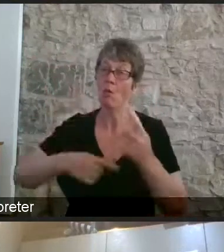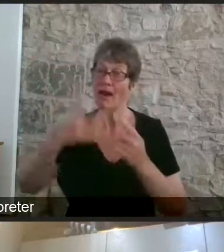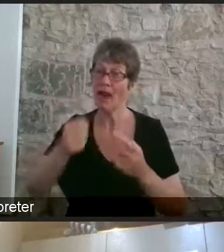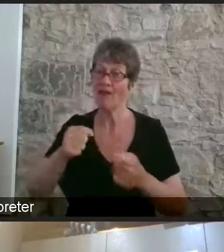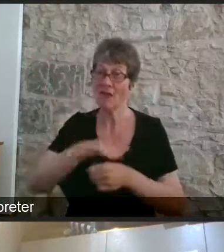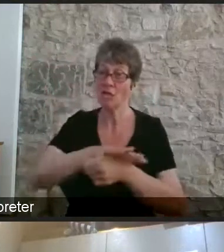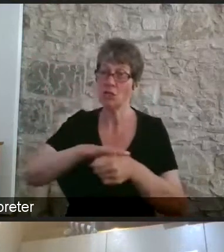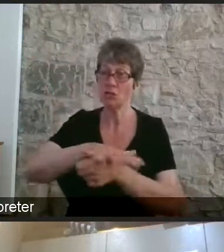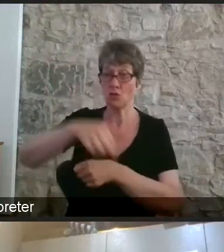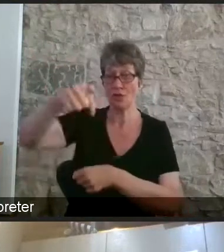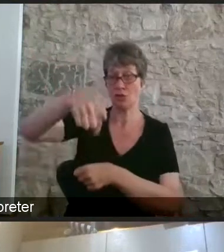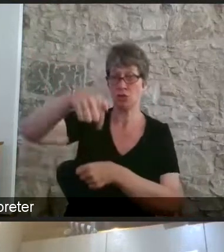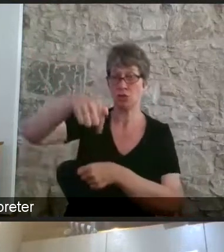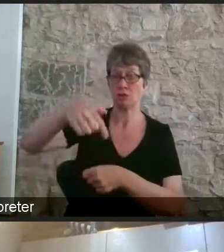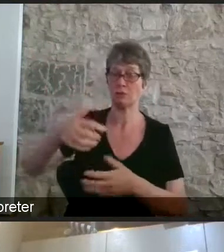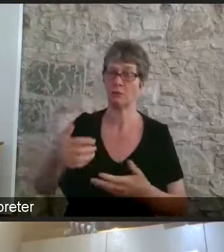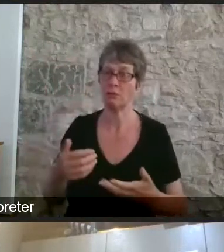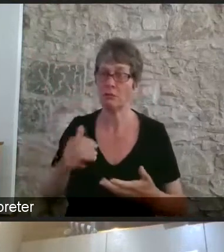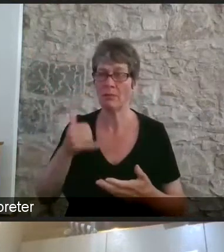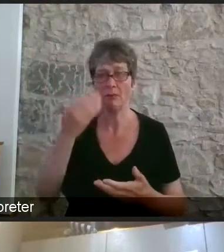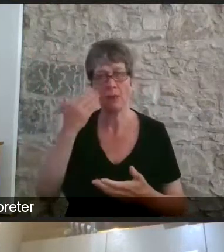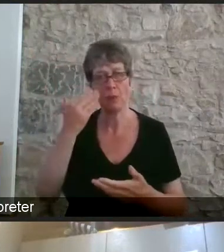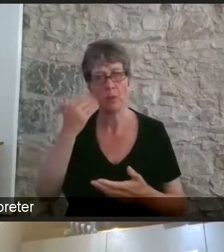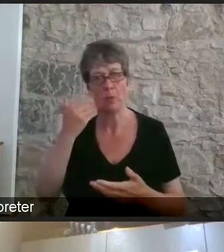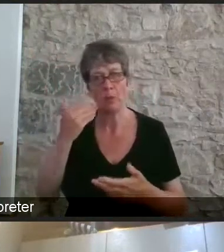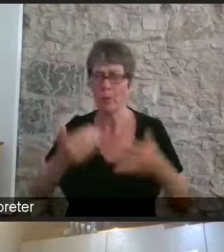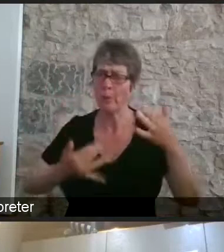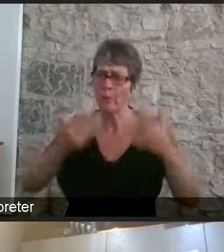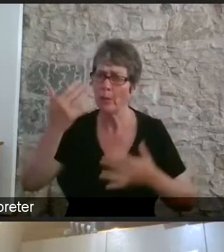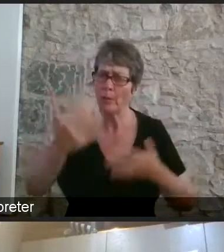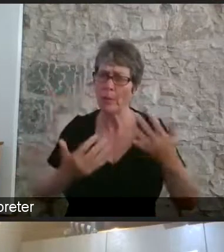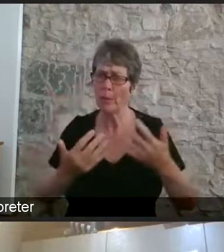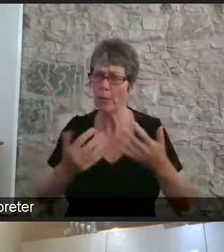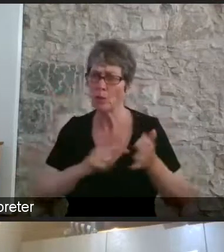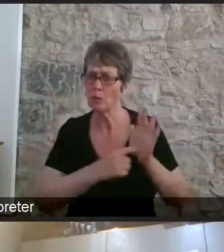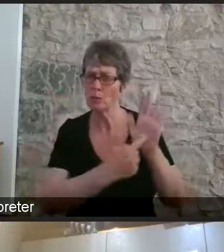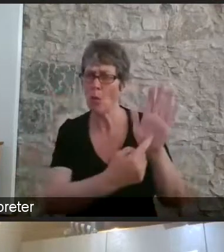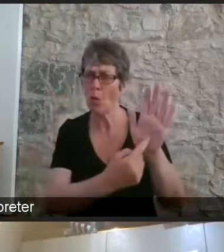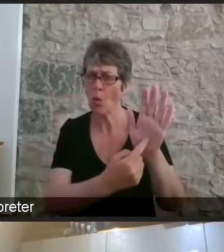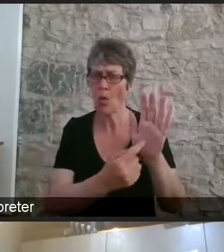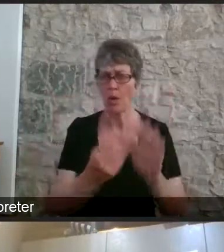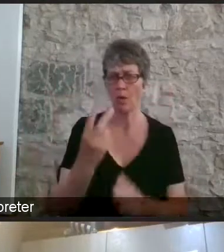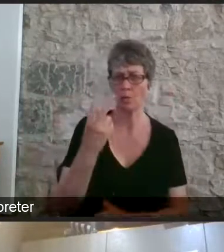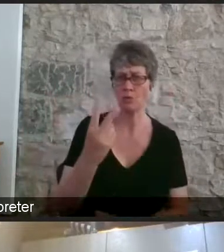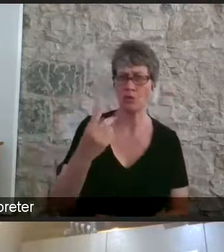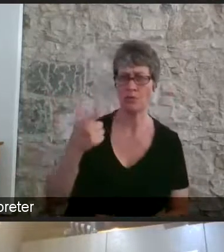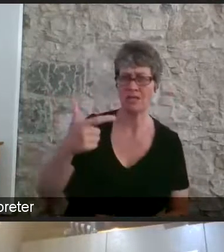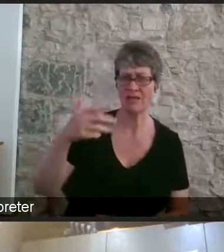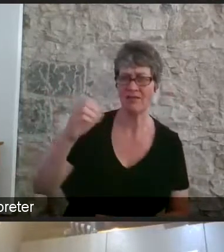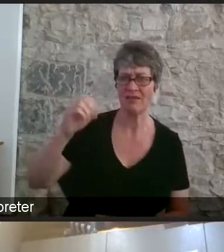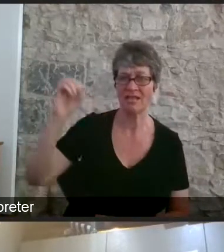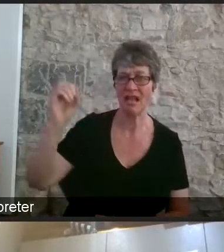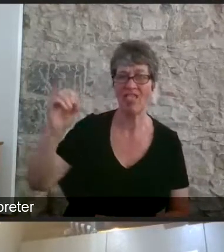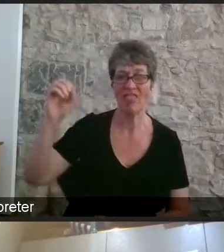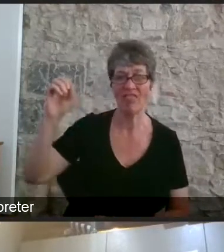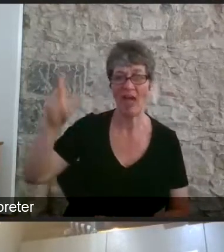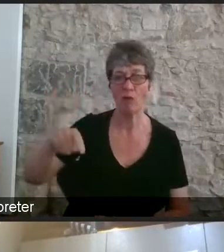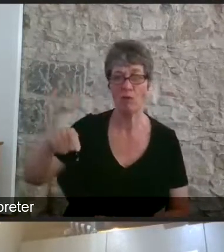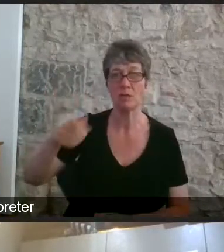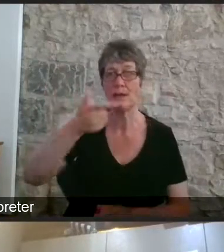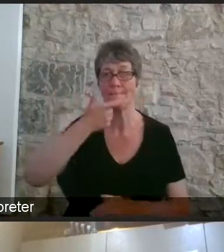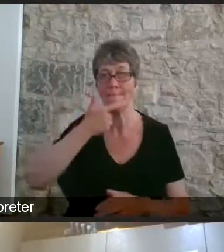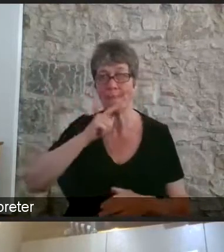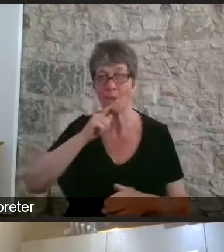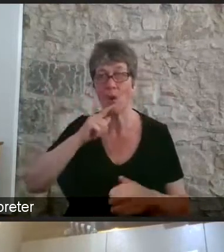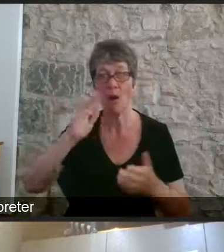where the latest figures show that 270,000 fewer people are in employment now than before